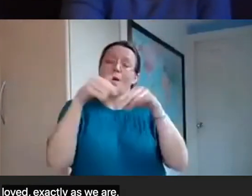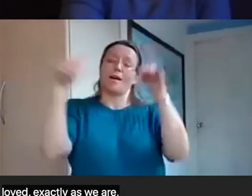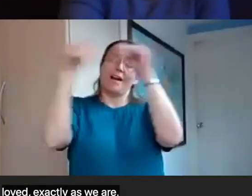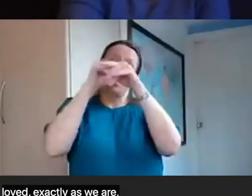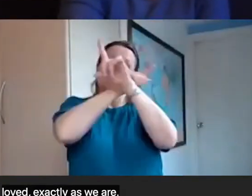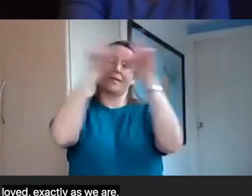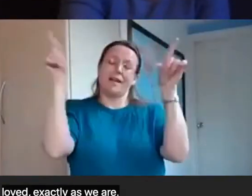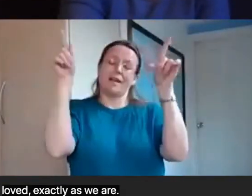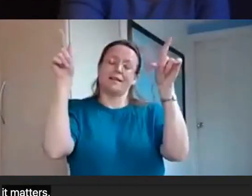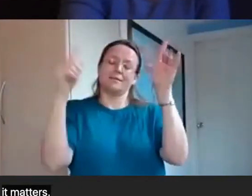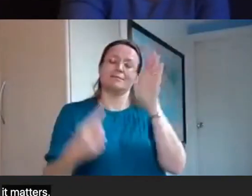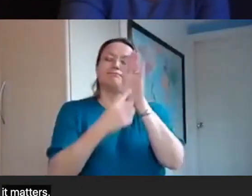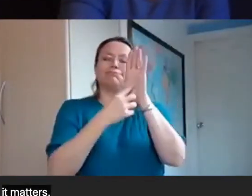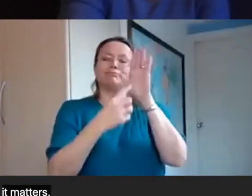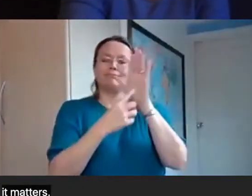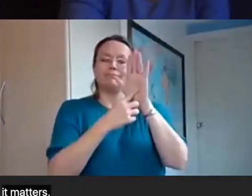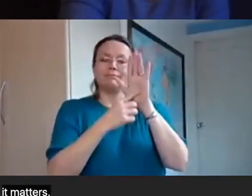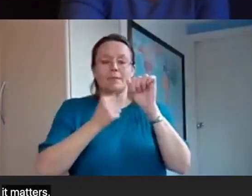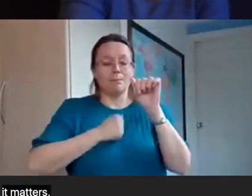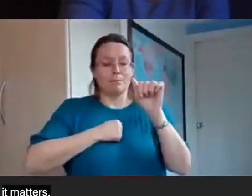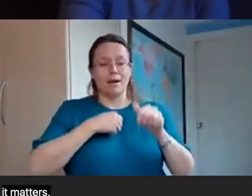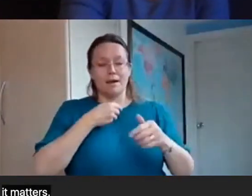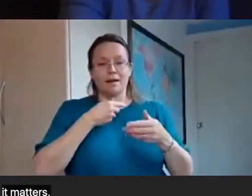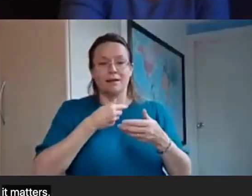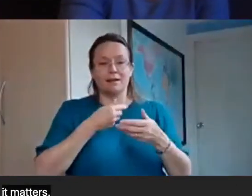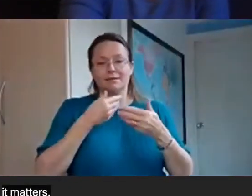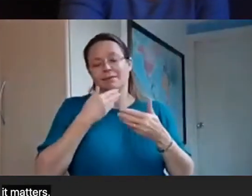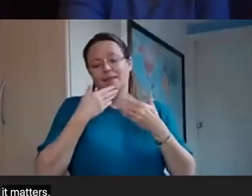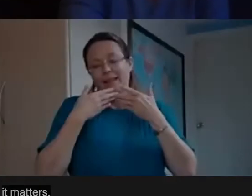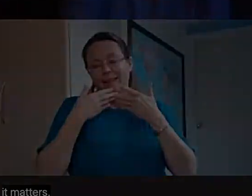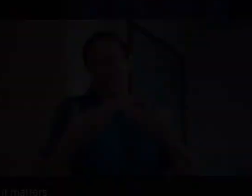So where are the stories of my people? Thank you for listening.